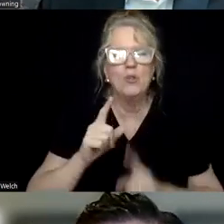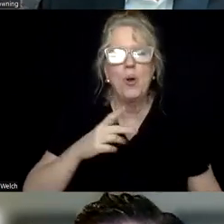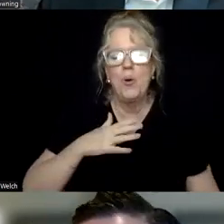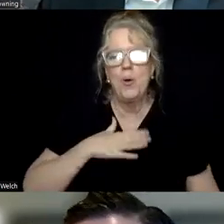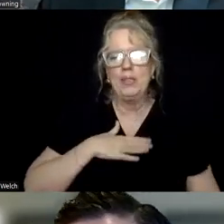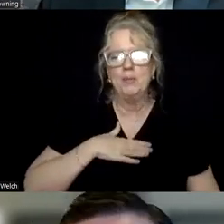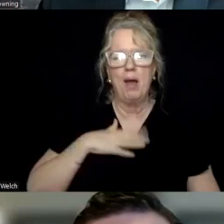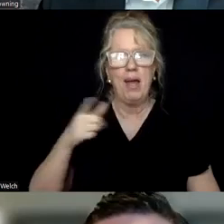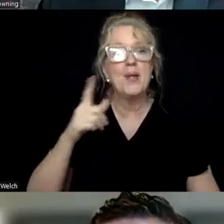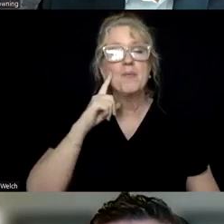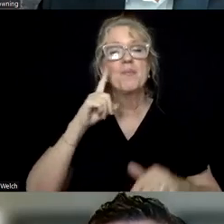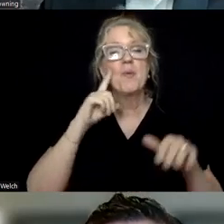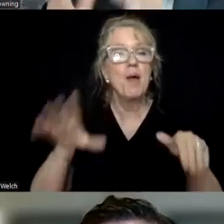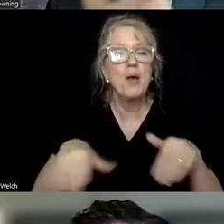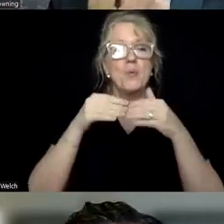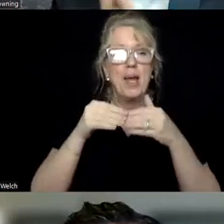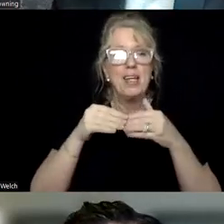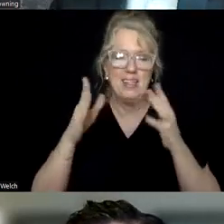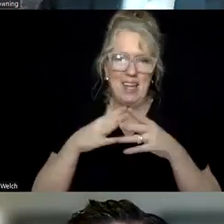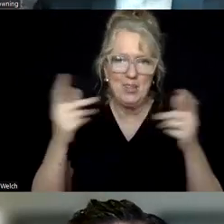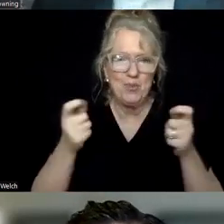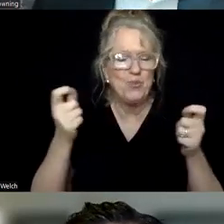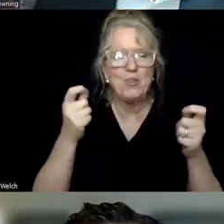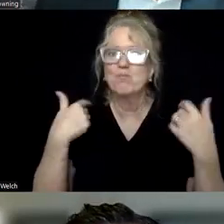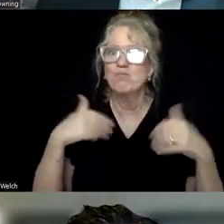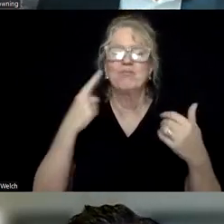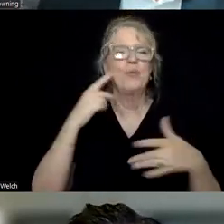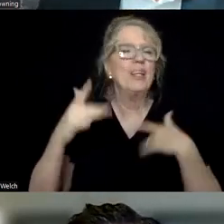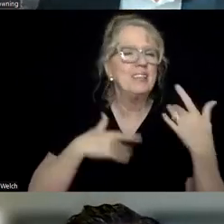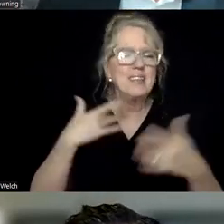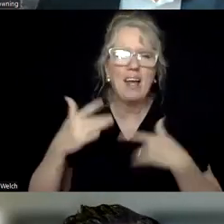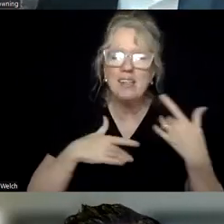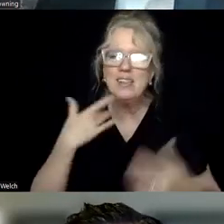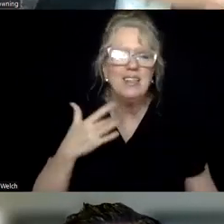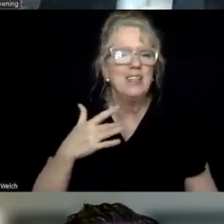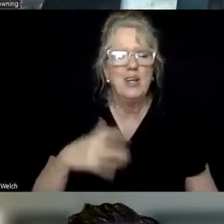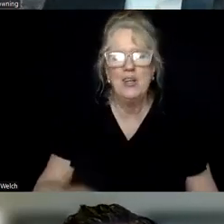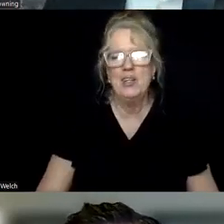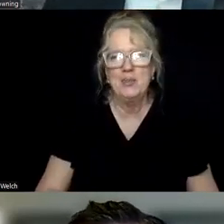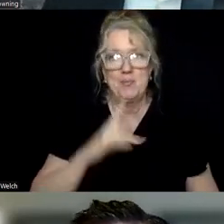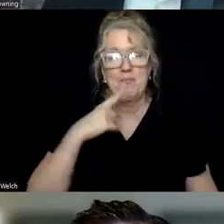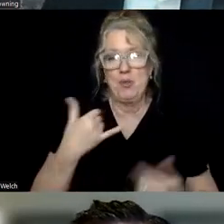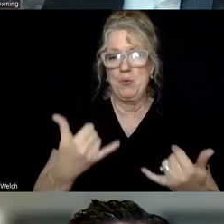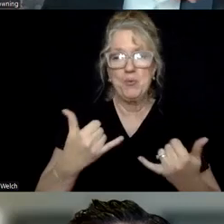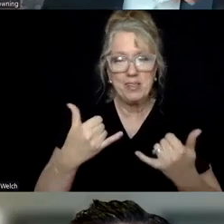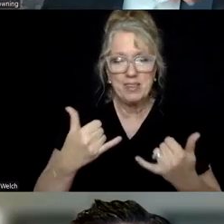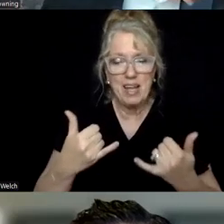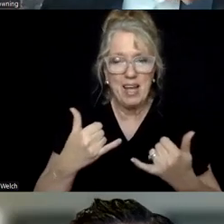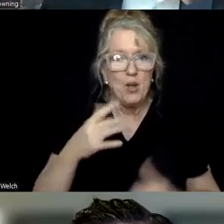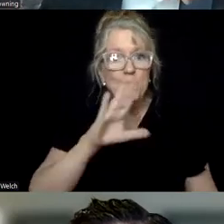wedding anniversary. But we're super excited. We had a lot of, you know, and at the current moment, I think your